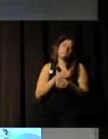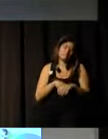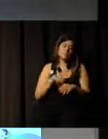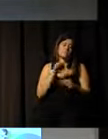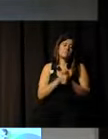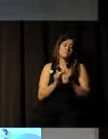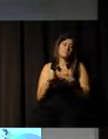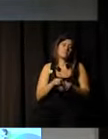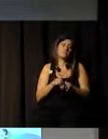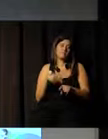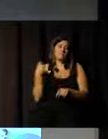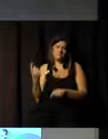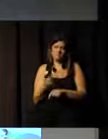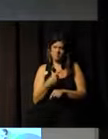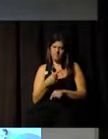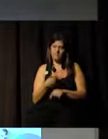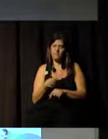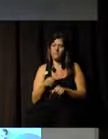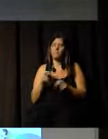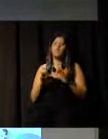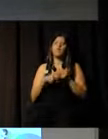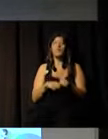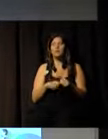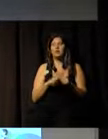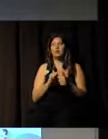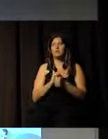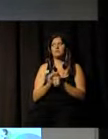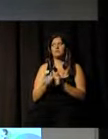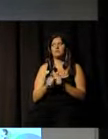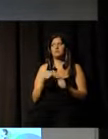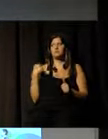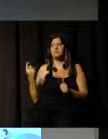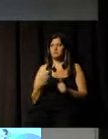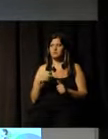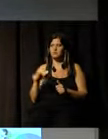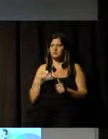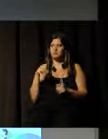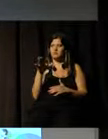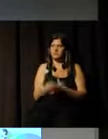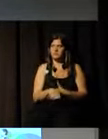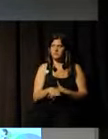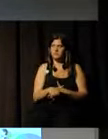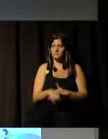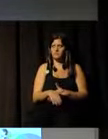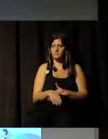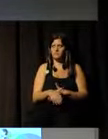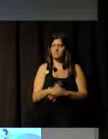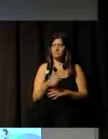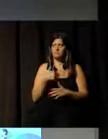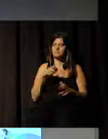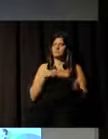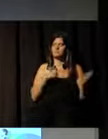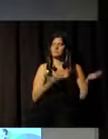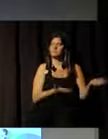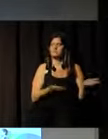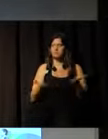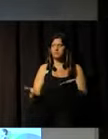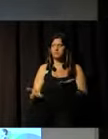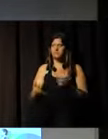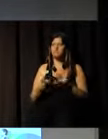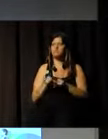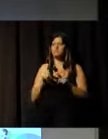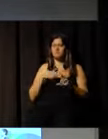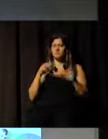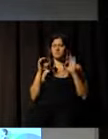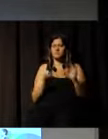through sports for all and at sports for all. So in this afternoon, we have our guests here